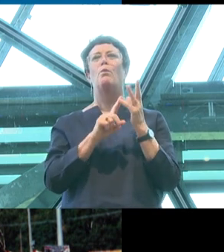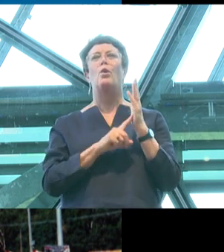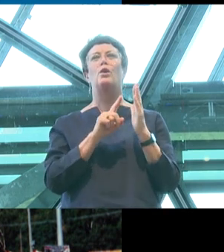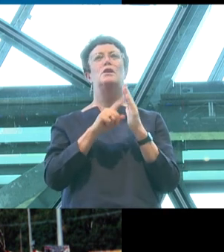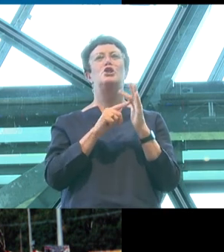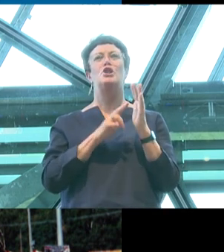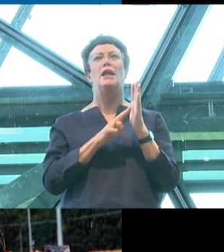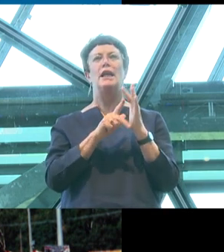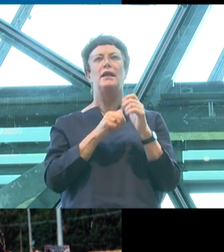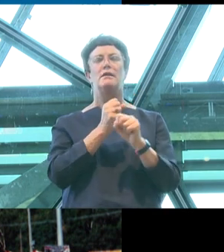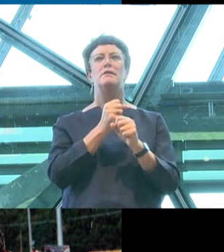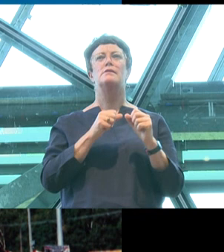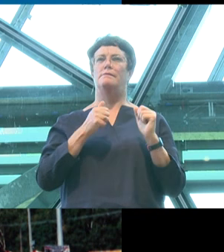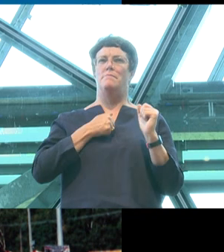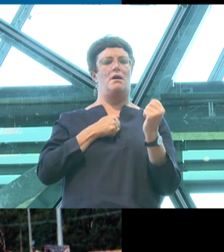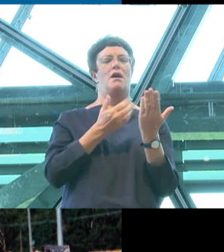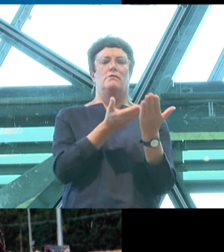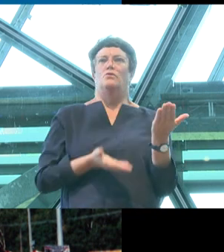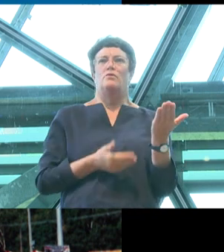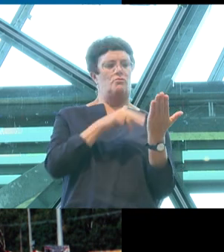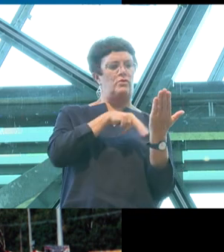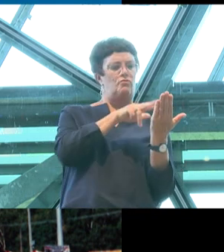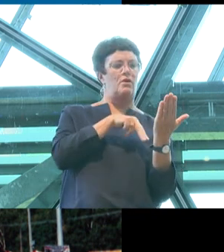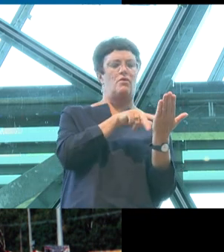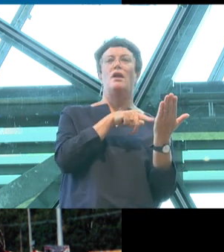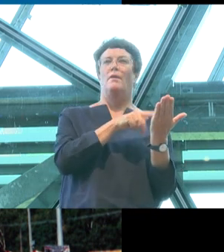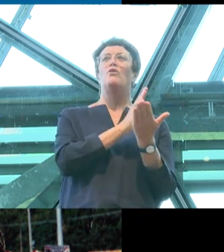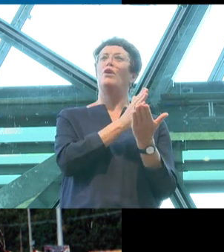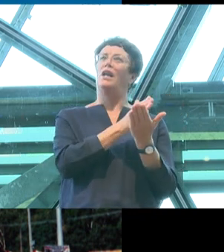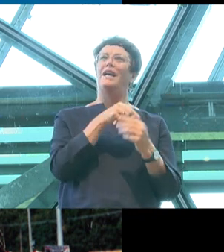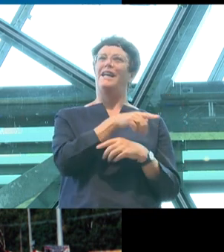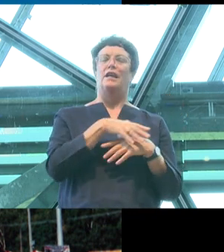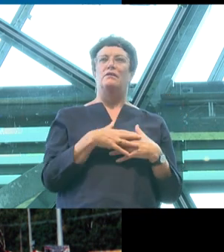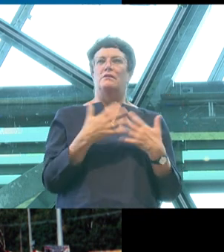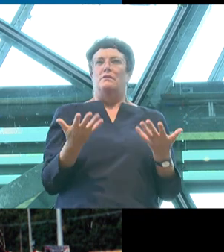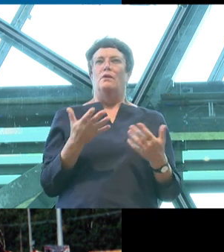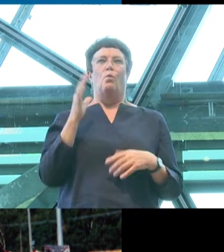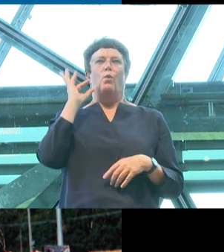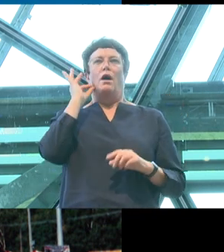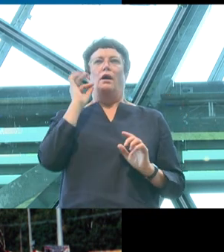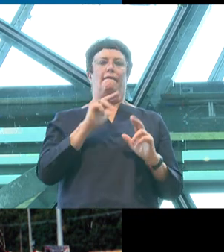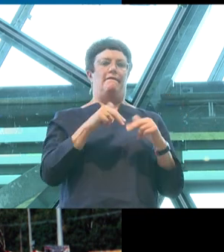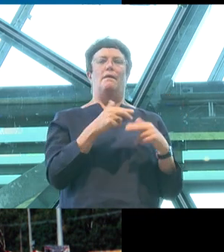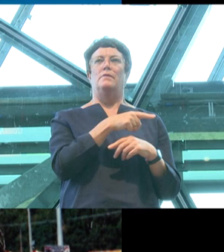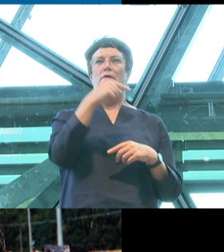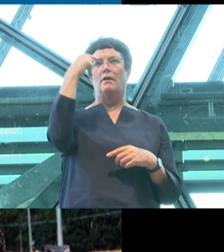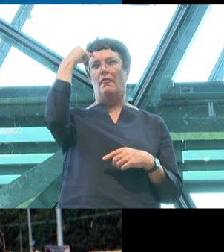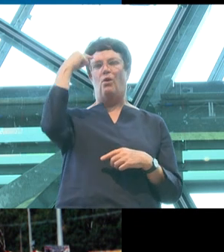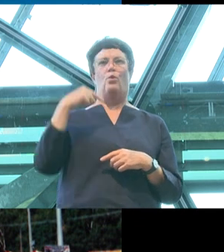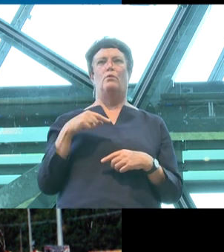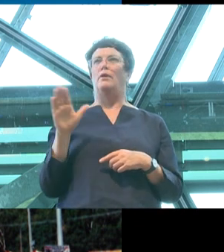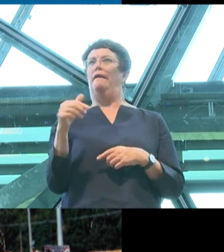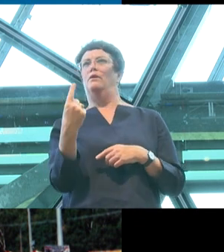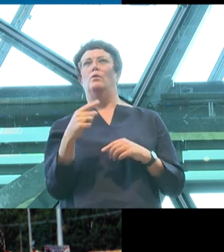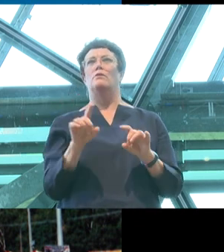Australia. And given that this was a pre-internet era, I just kind of assumed that's how all of Australia looked. Because